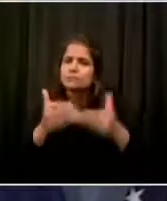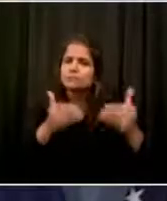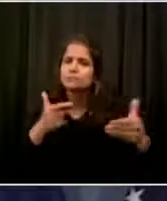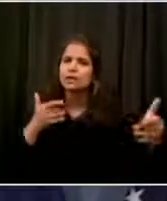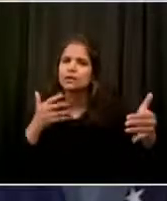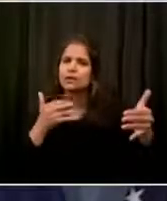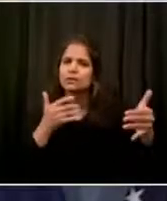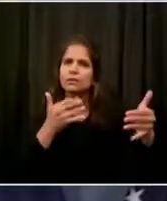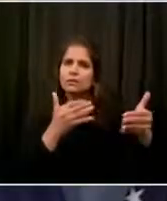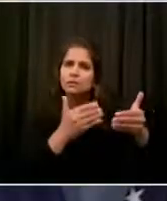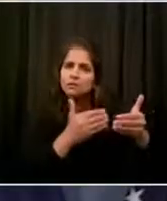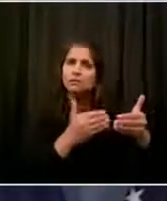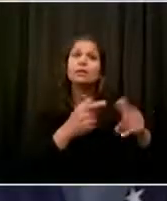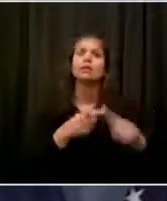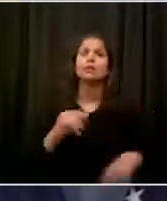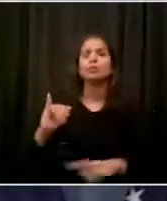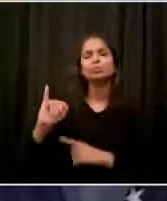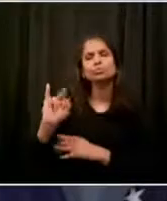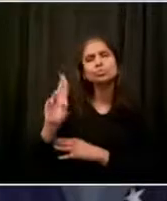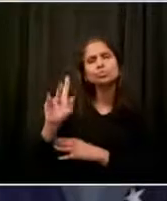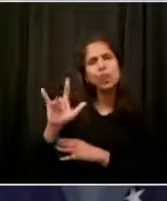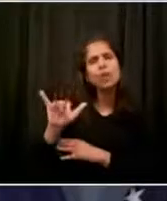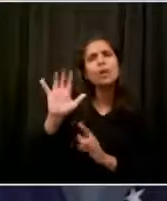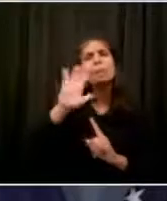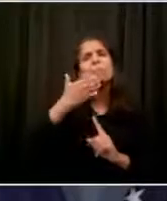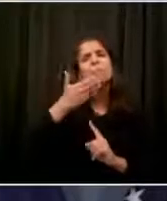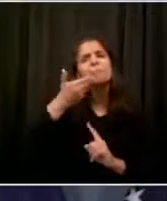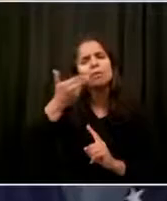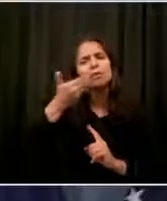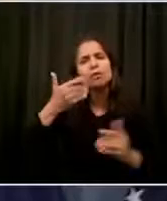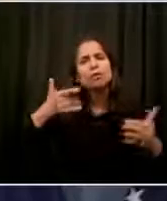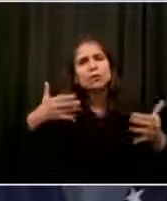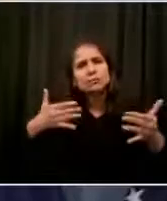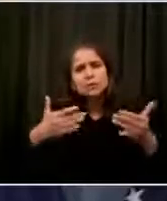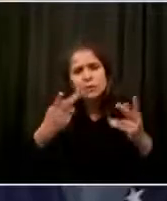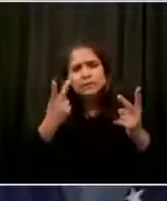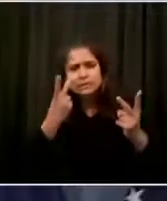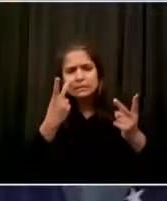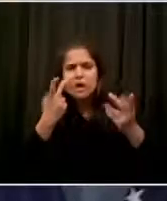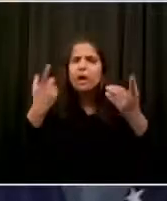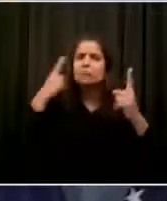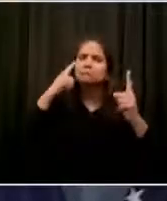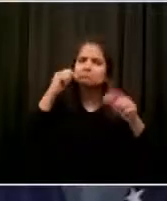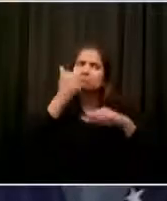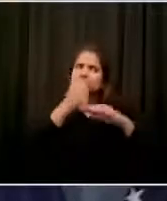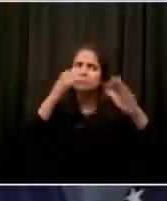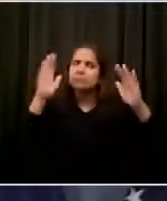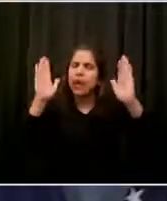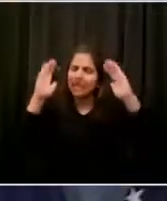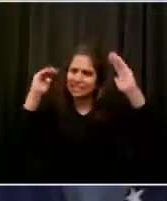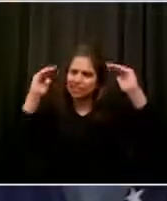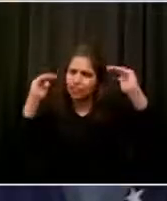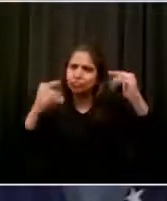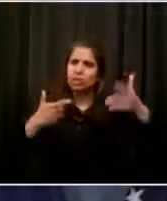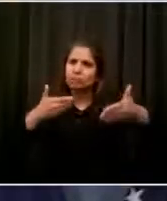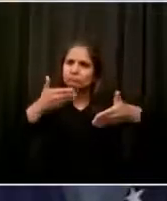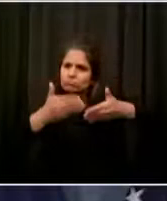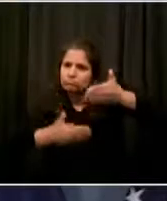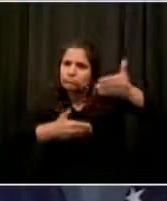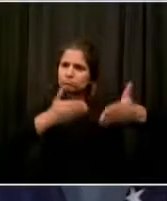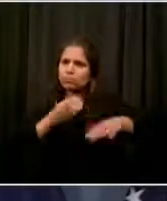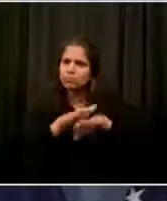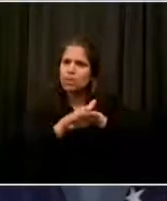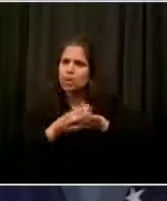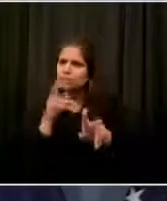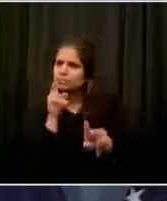But if we can get there sooner, of course, if the state and the city agree and we think it's safe, of course. So, yes, in answer to your question,